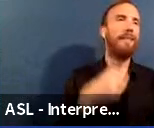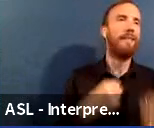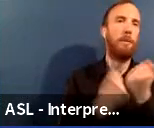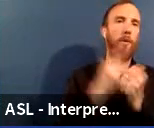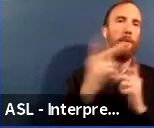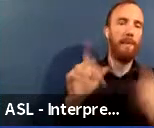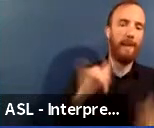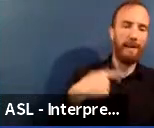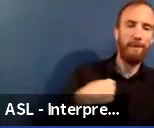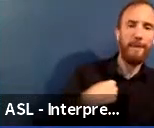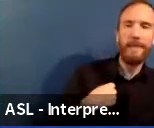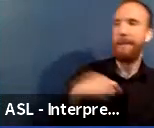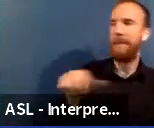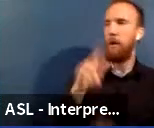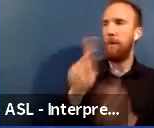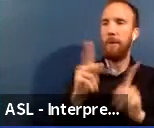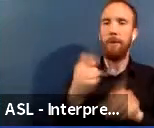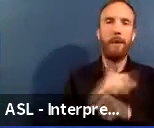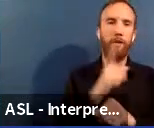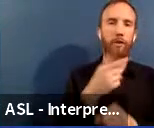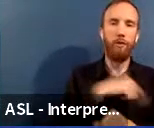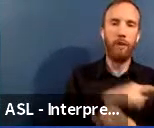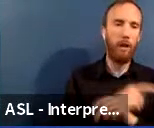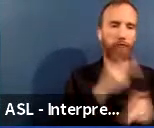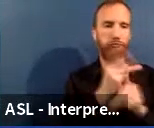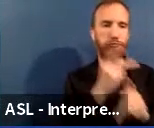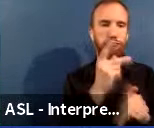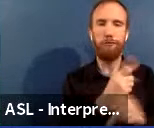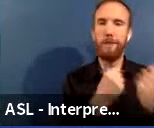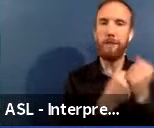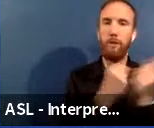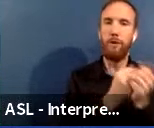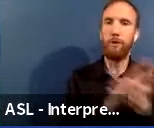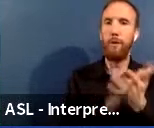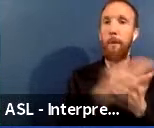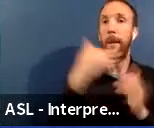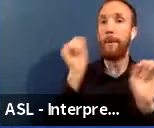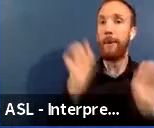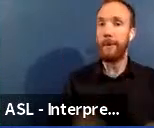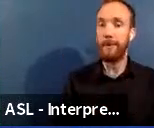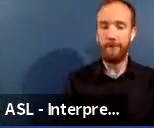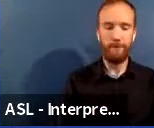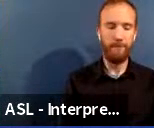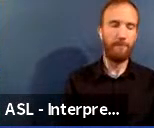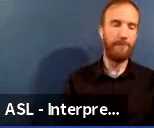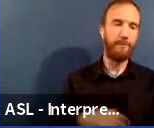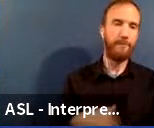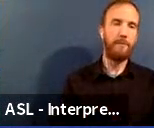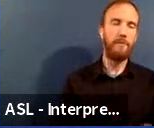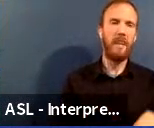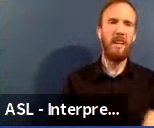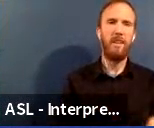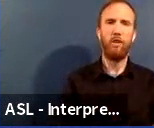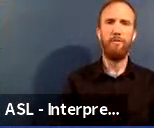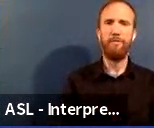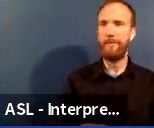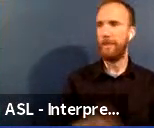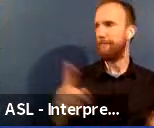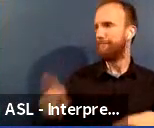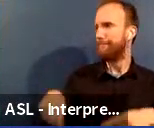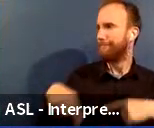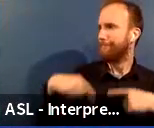that we're supporting schools in the best way possible. So with that, I'll just tell you the journey we've been on. We started in January.